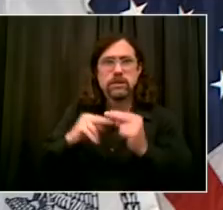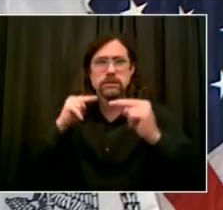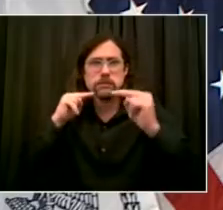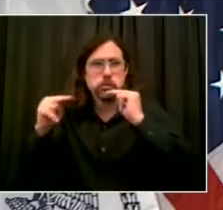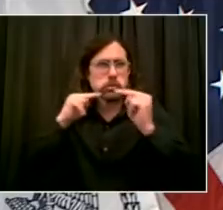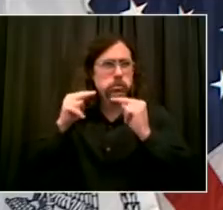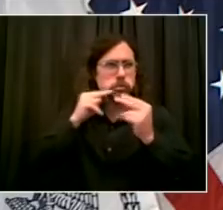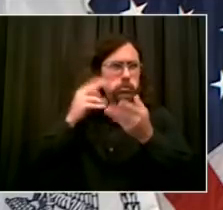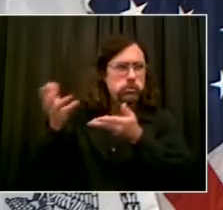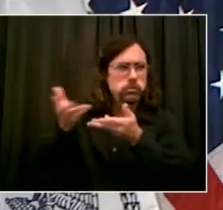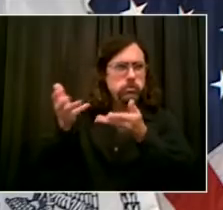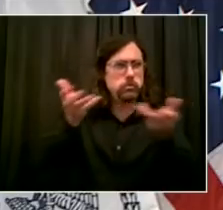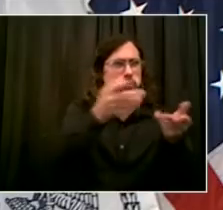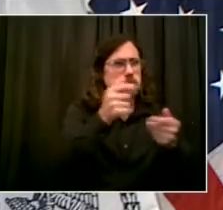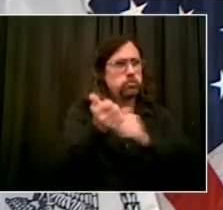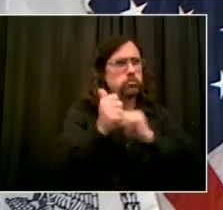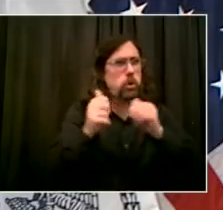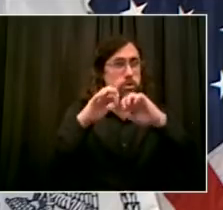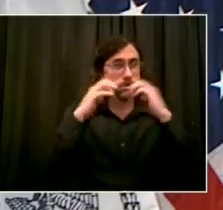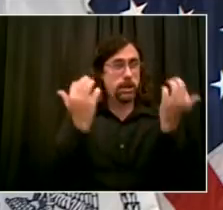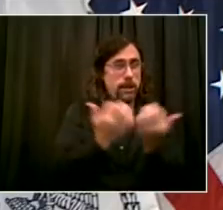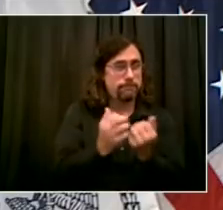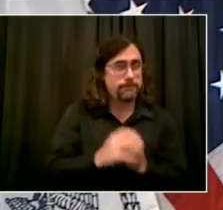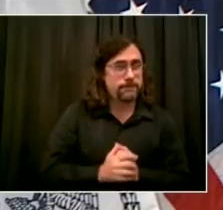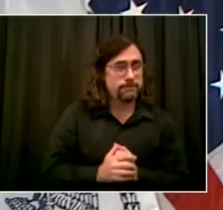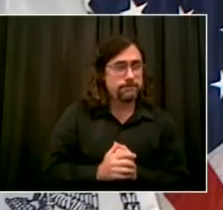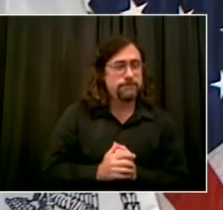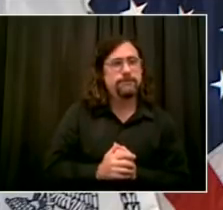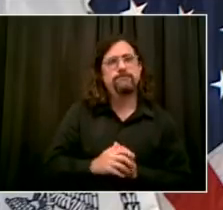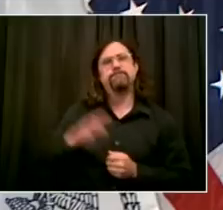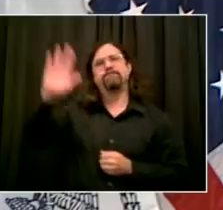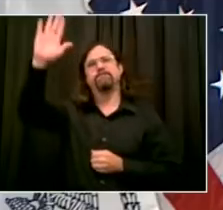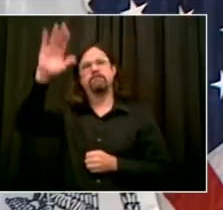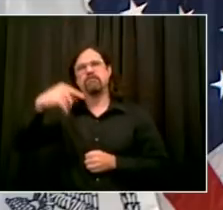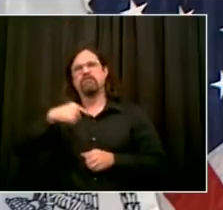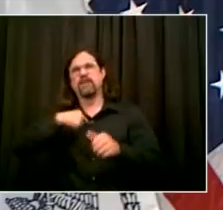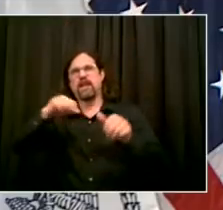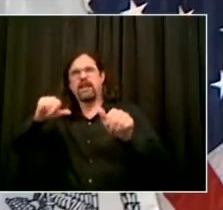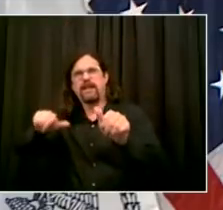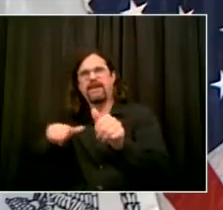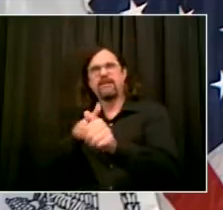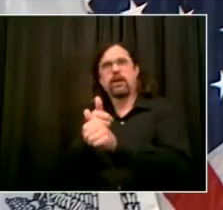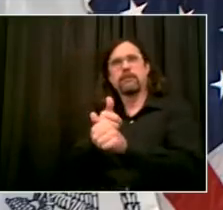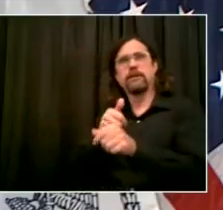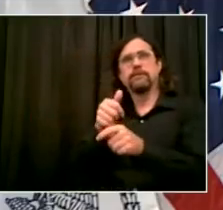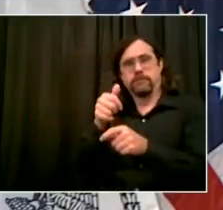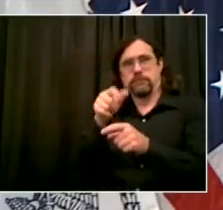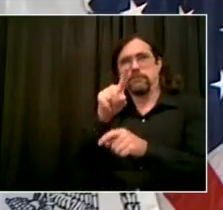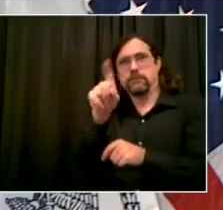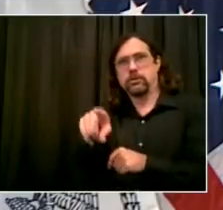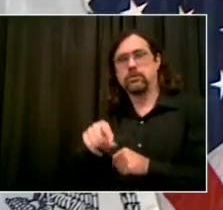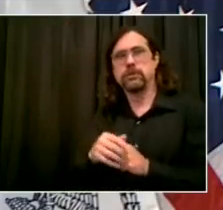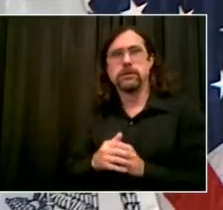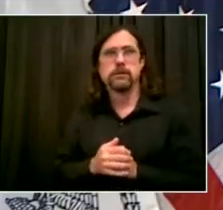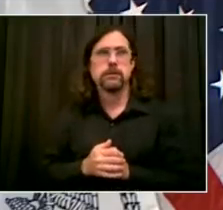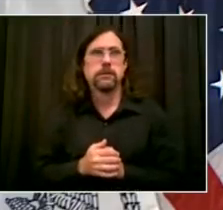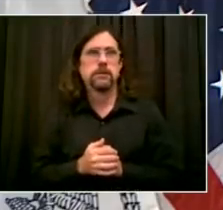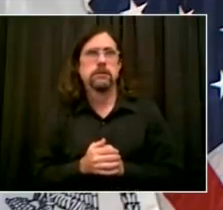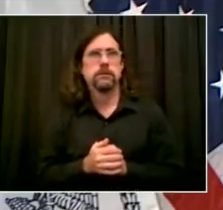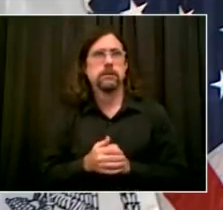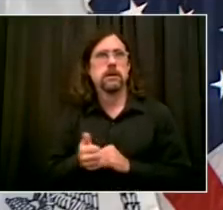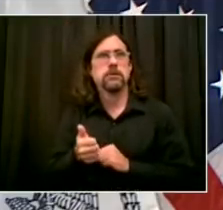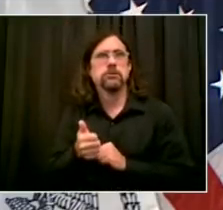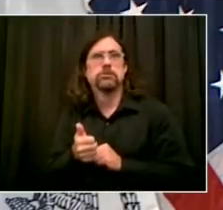the executive director of the bid around Yankee Stadium wrote you in June saying, while the team still earns millions in